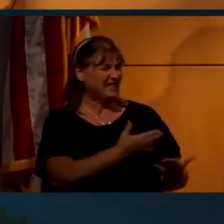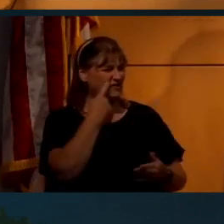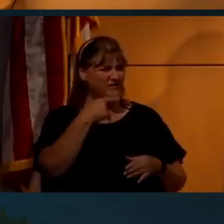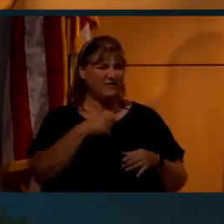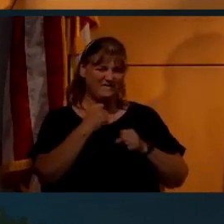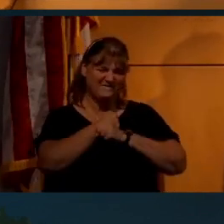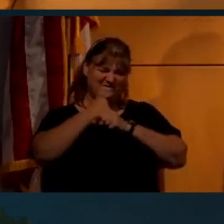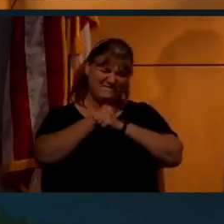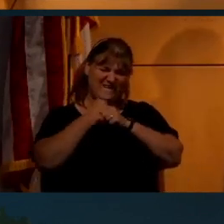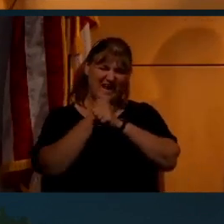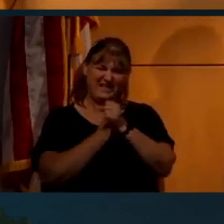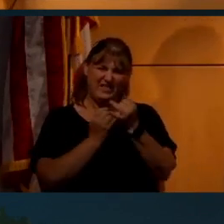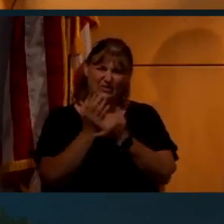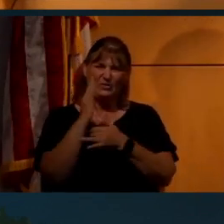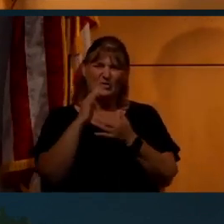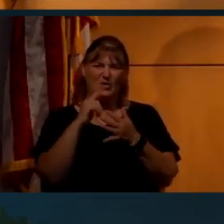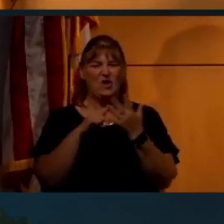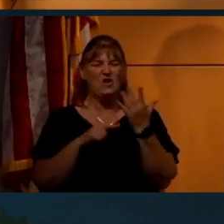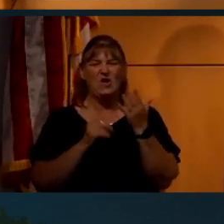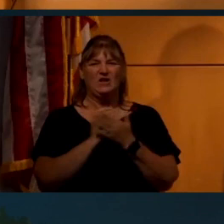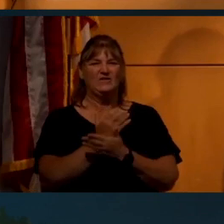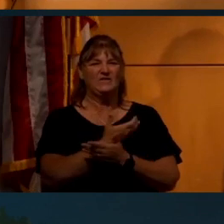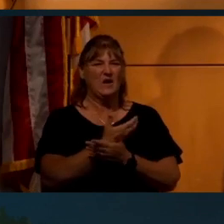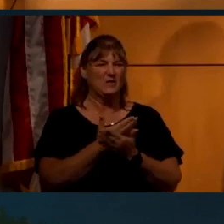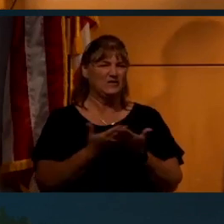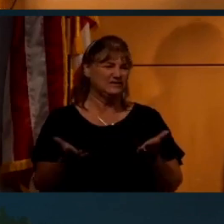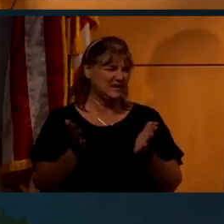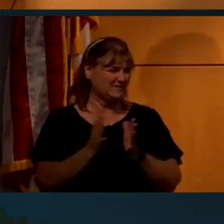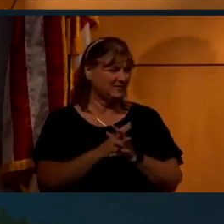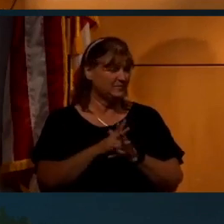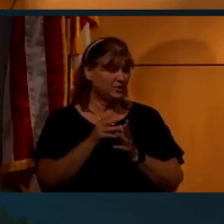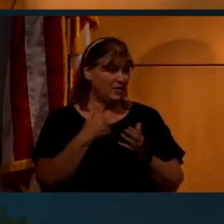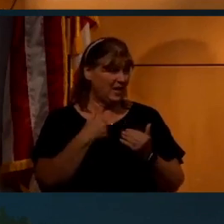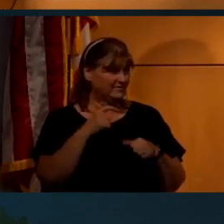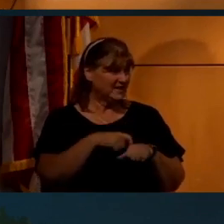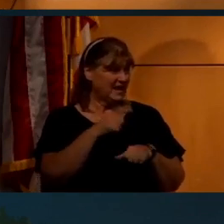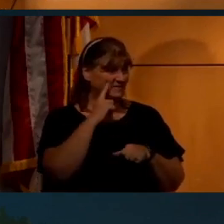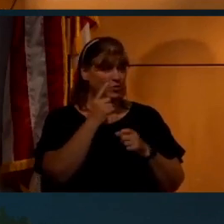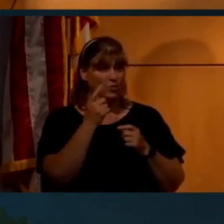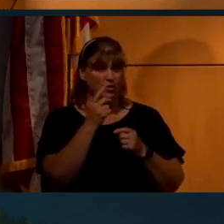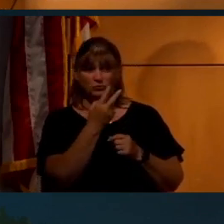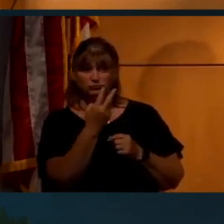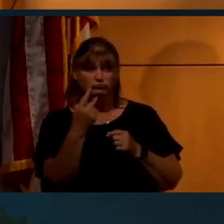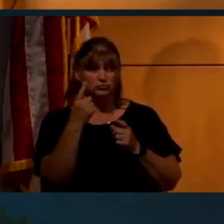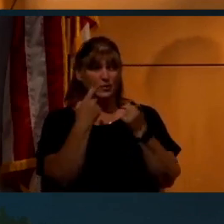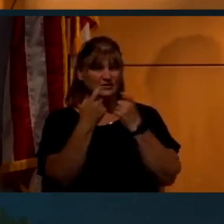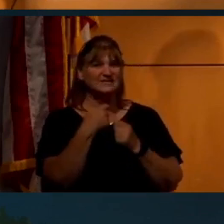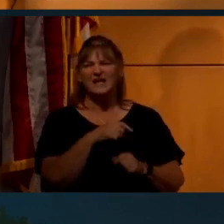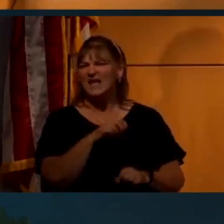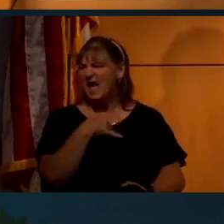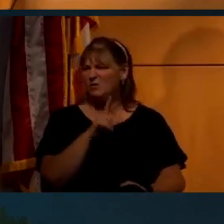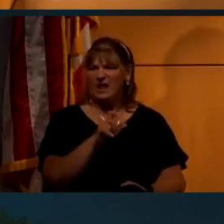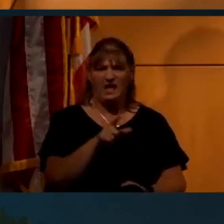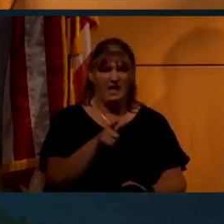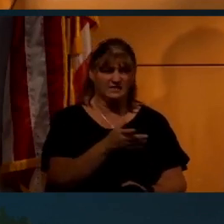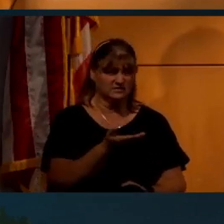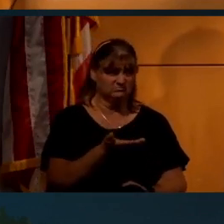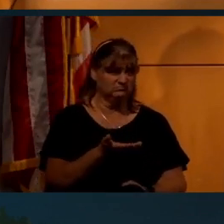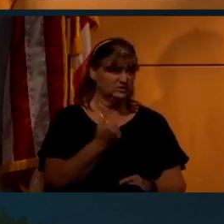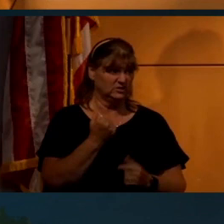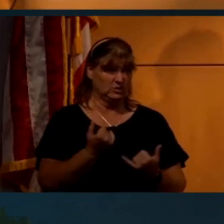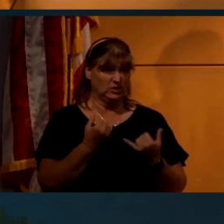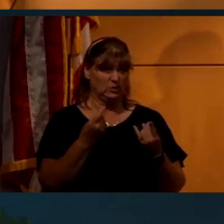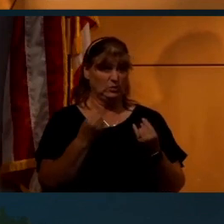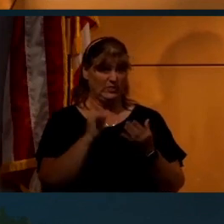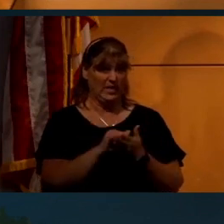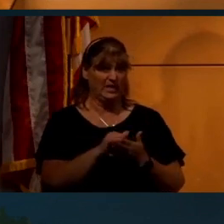good fight, uh, on, all of our behalves. So, uh, do you have time for perhaps a question or two? That's what I was going to ask. Yeah. We should